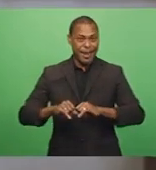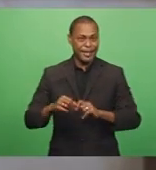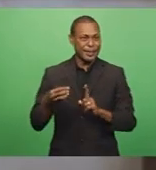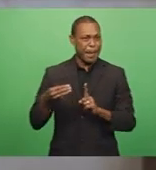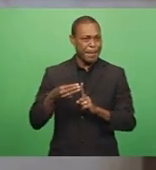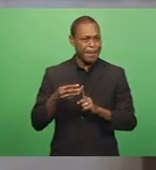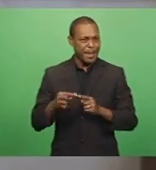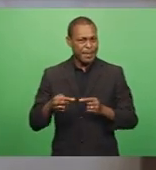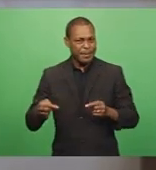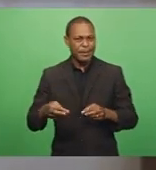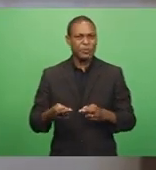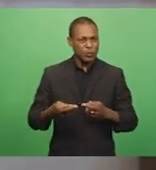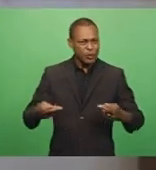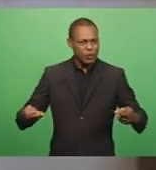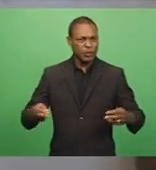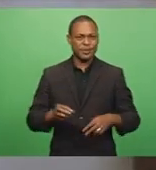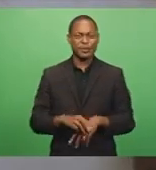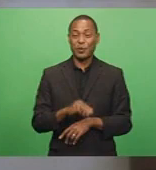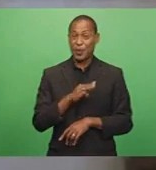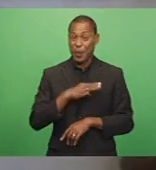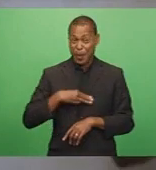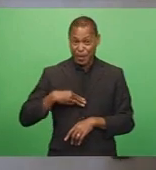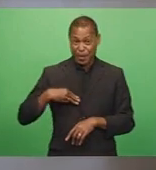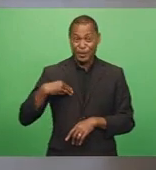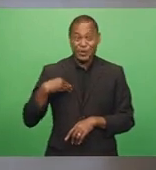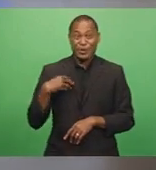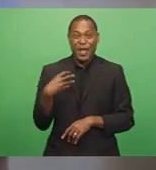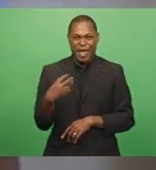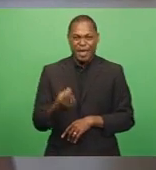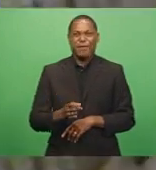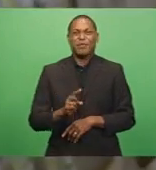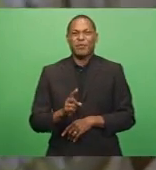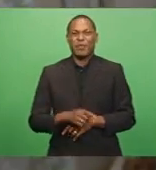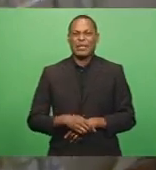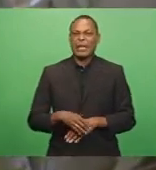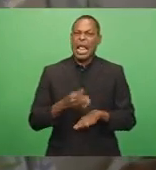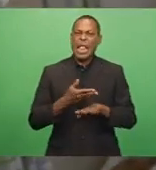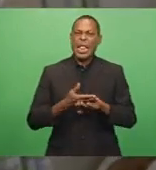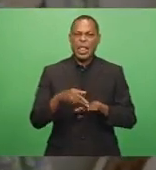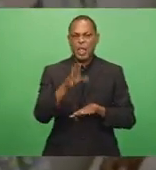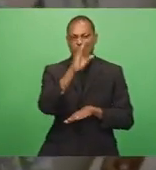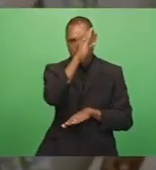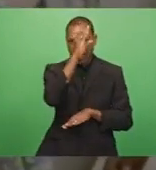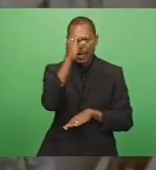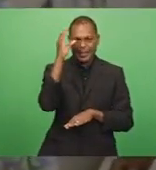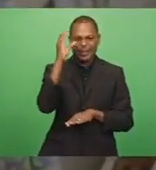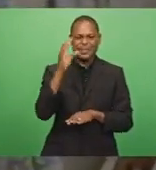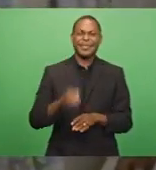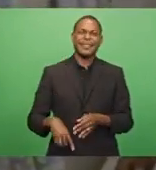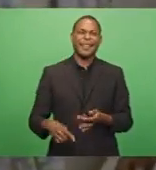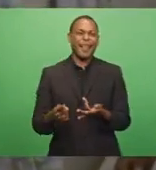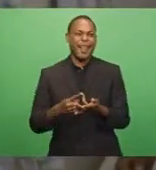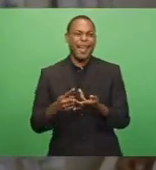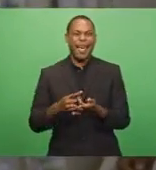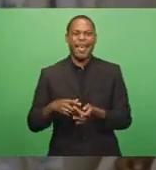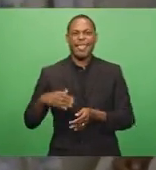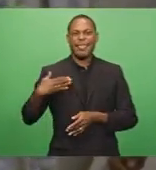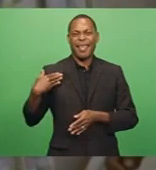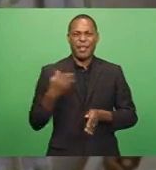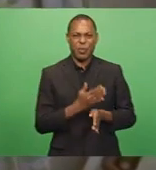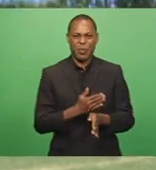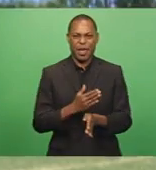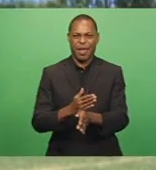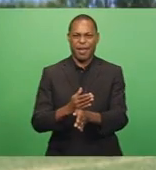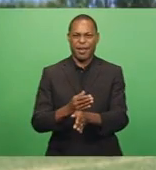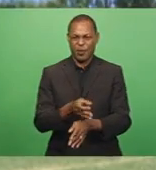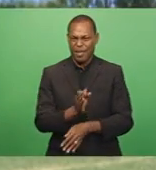The ministry is boosting its mentoring program for new nurses and other health workers deployed to rural and maritime zones.